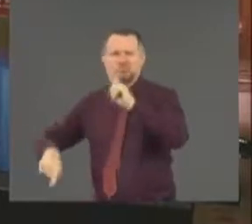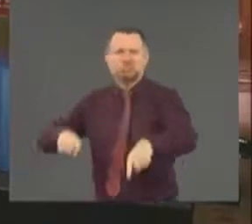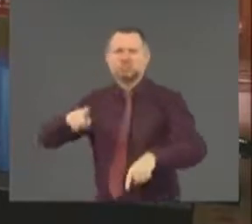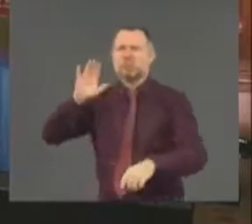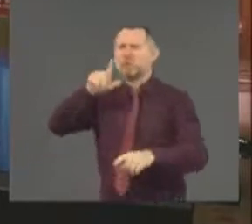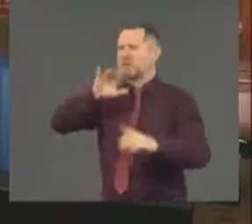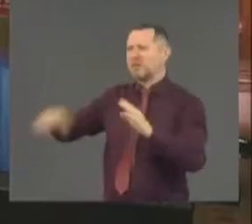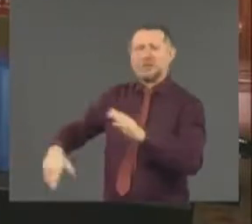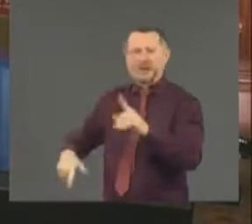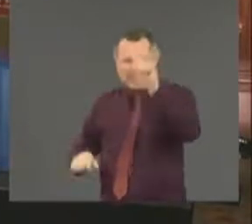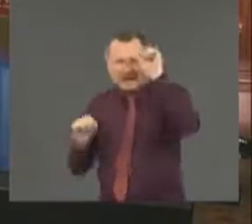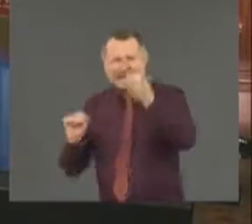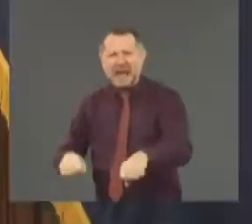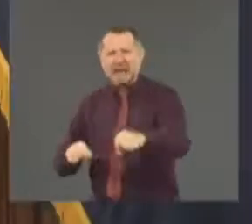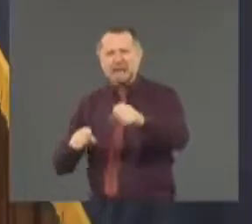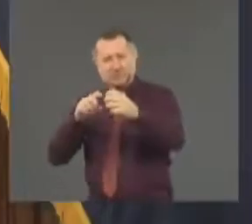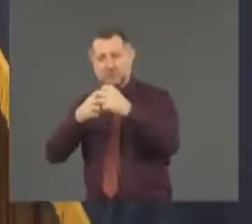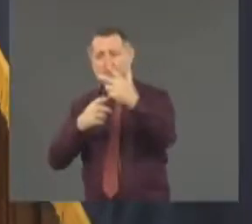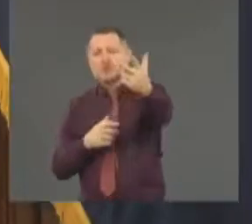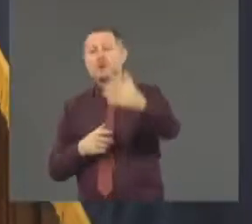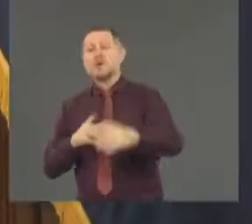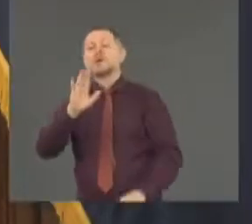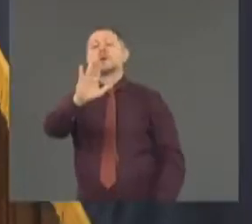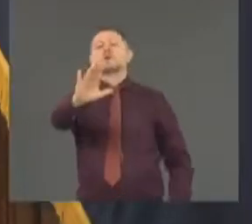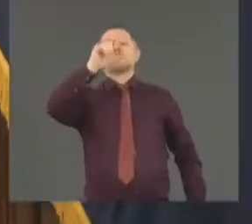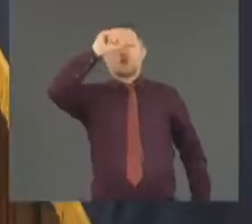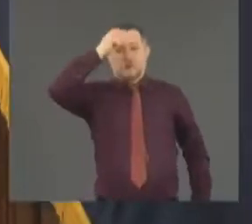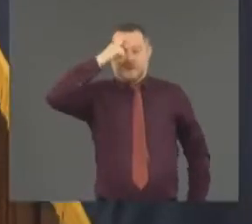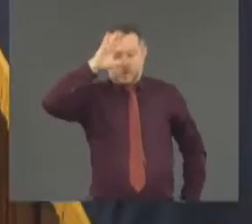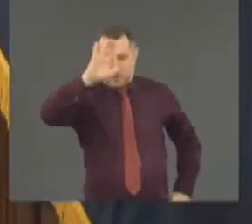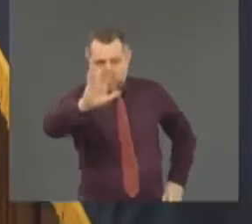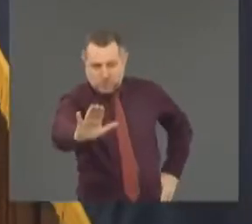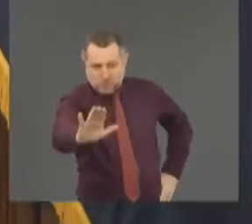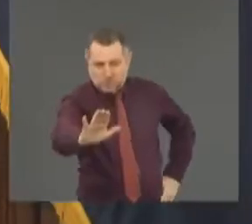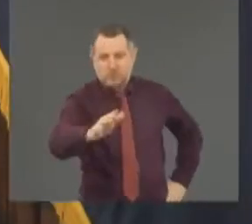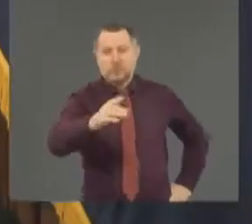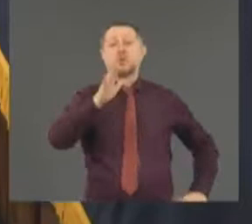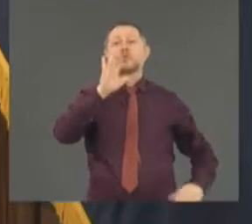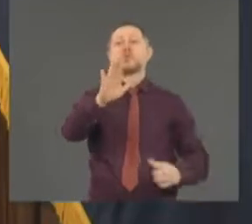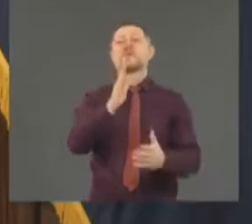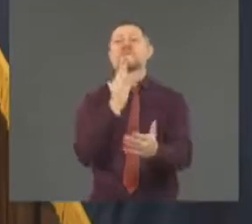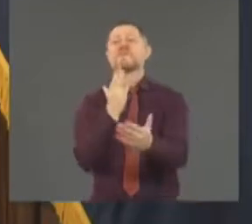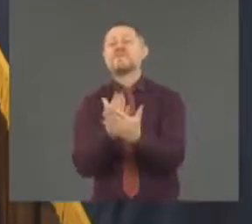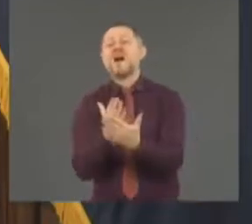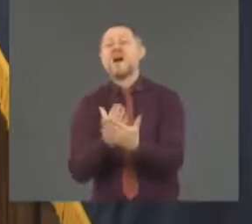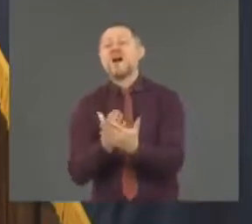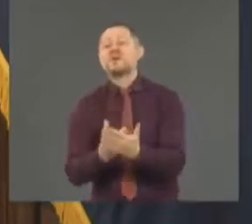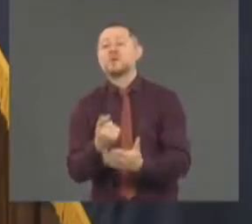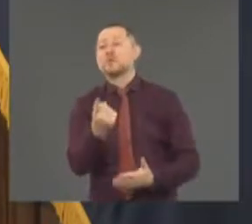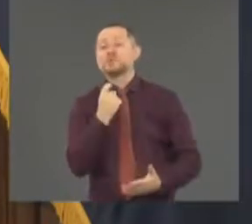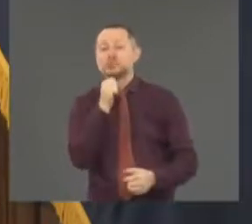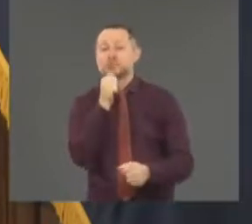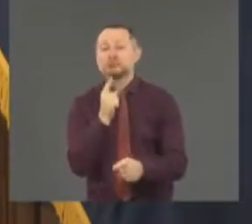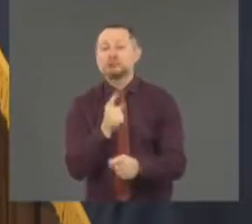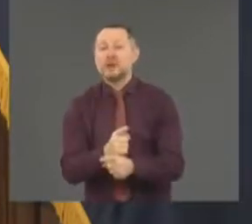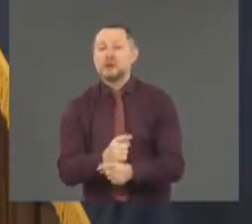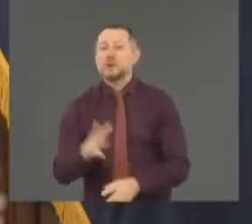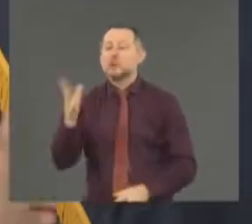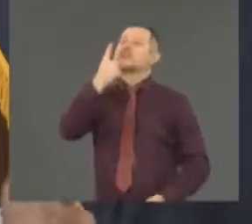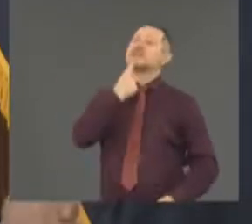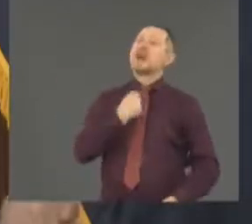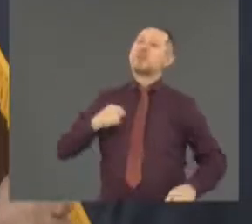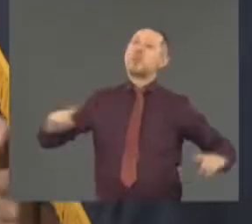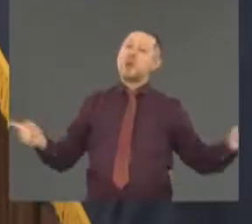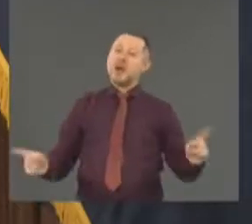Yeah it's factually your question is not correct. I'll tell you. I did not